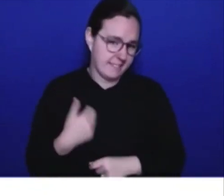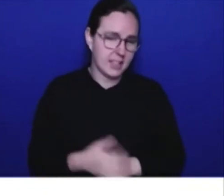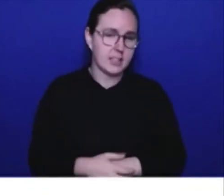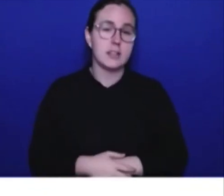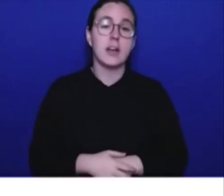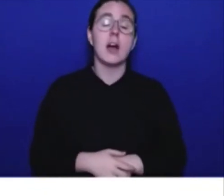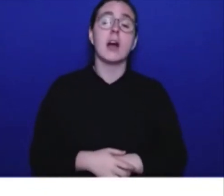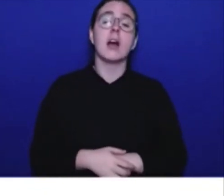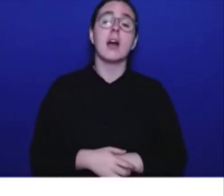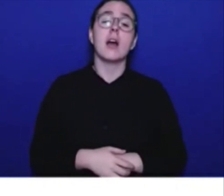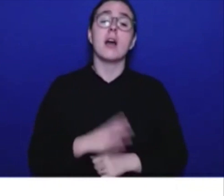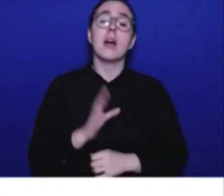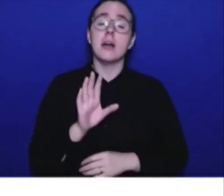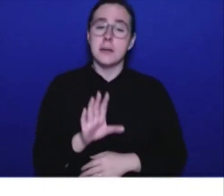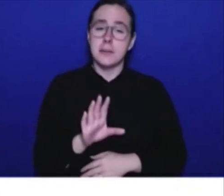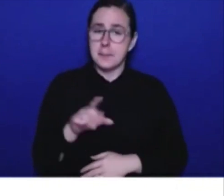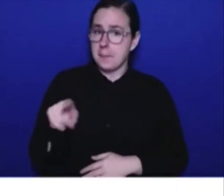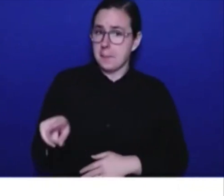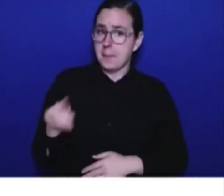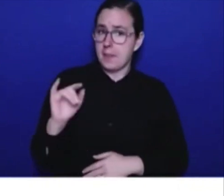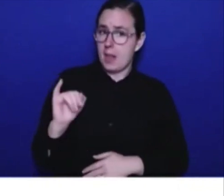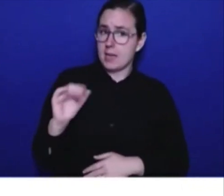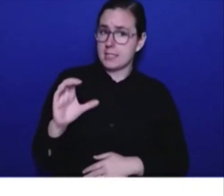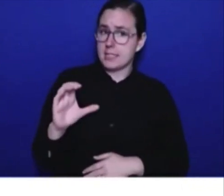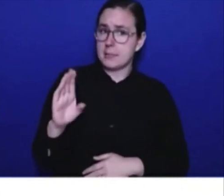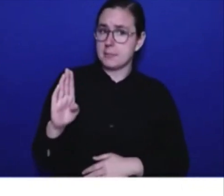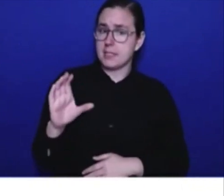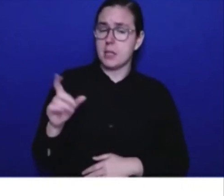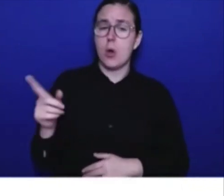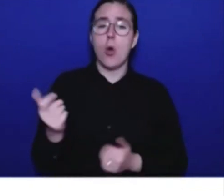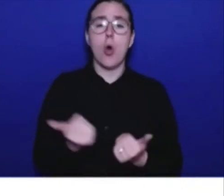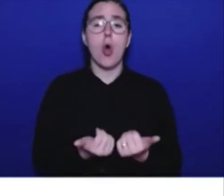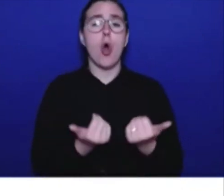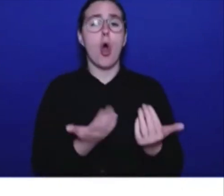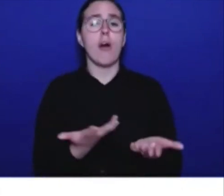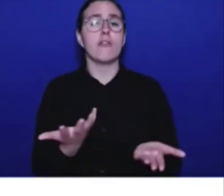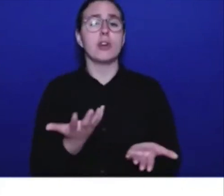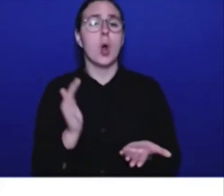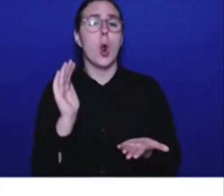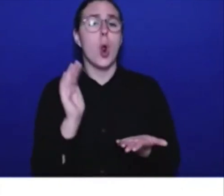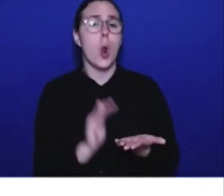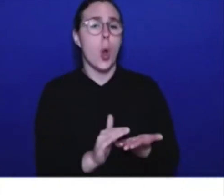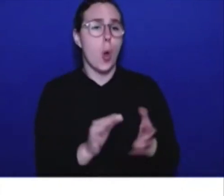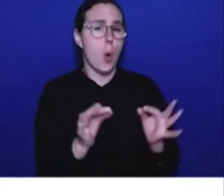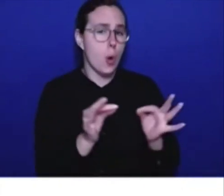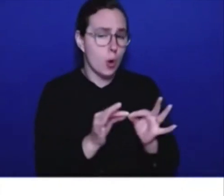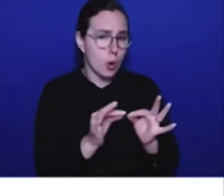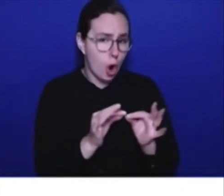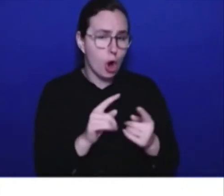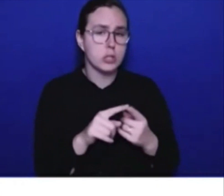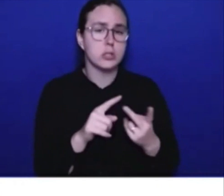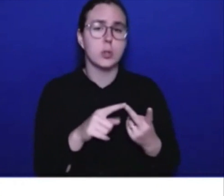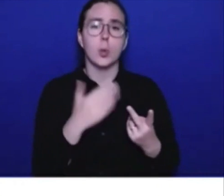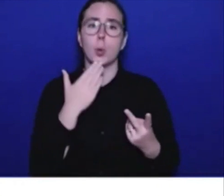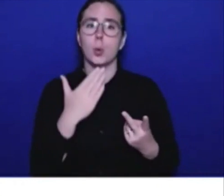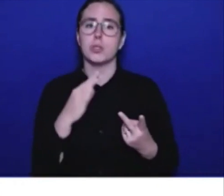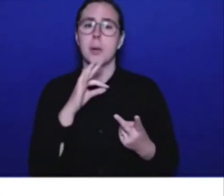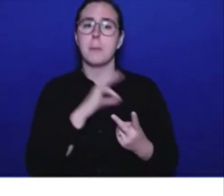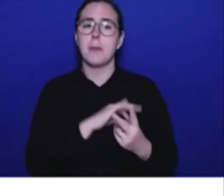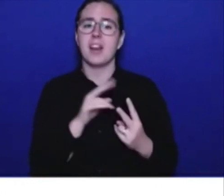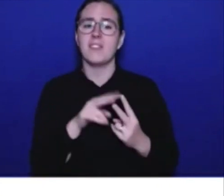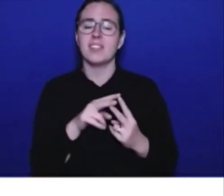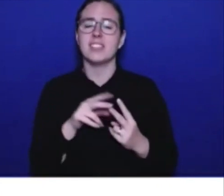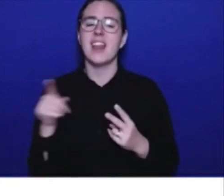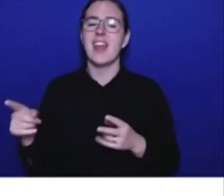ability to offer low rates and good benefits and be financially sustainable, is core to our government's priorities and to ICBC's